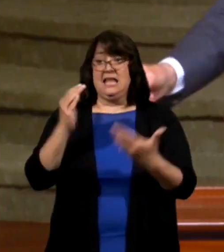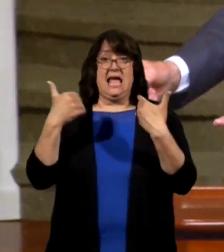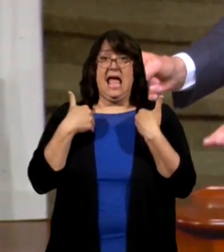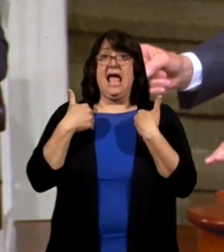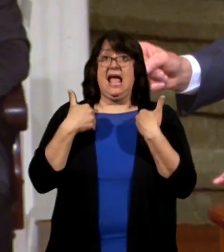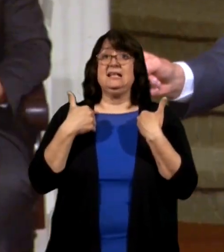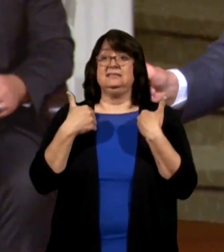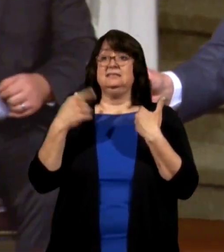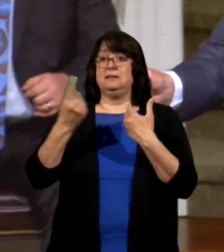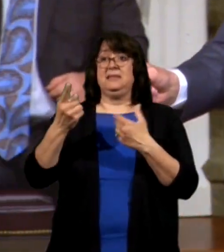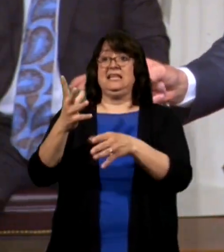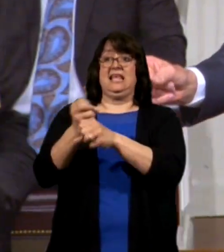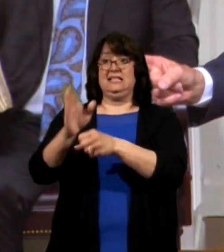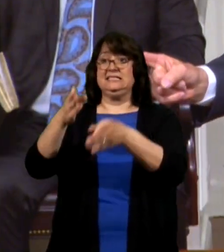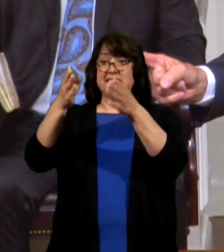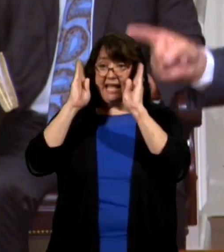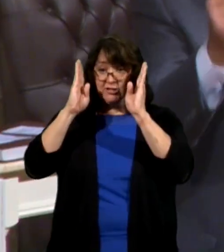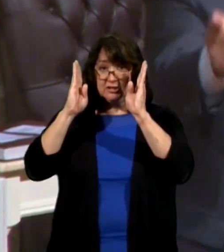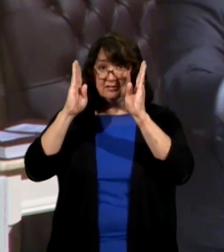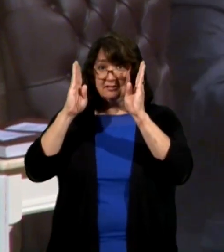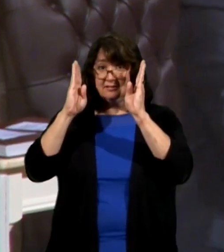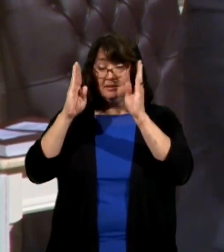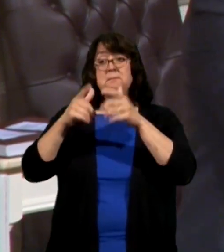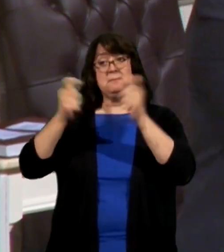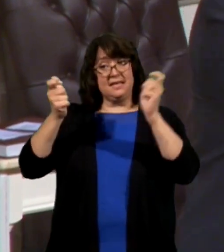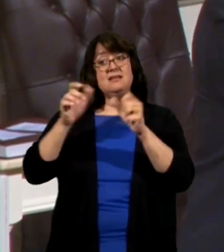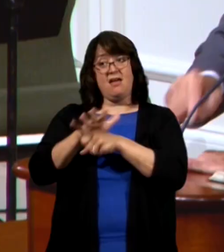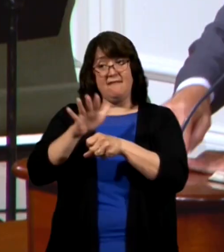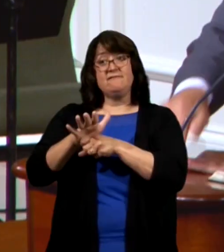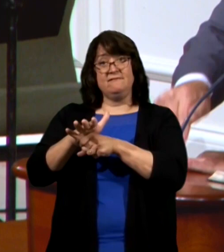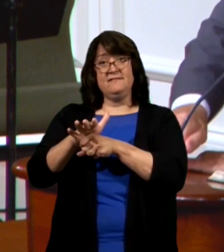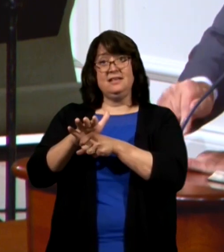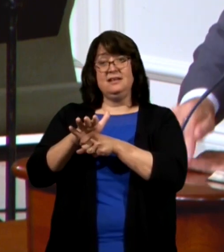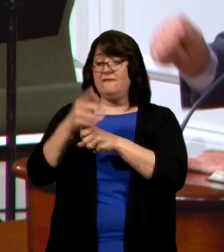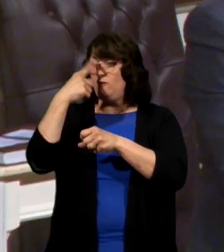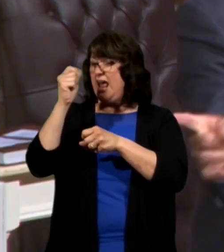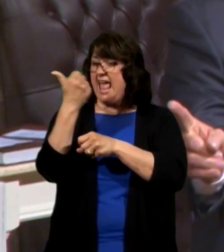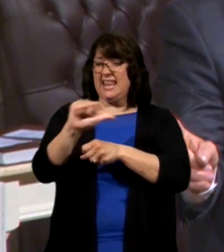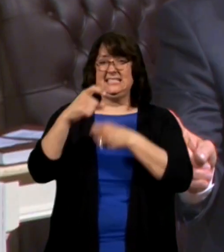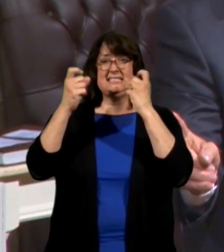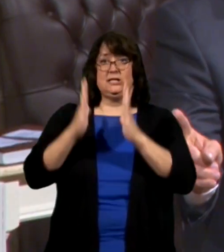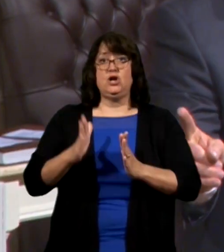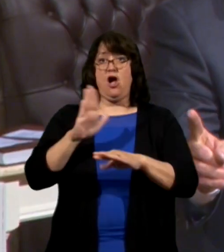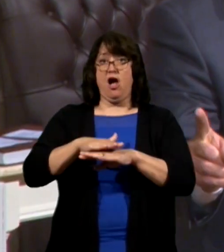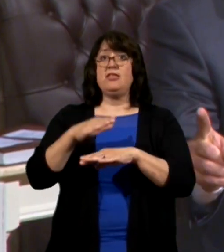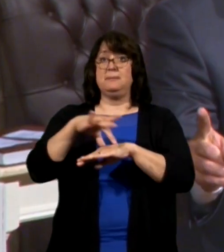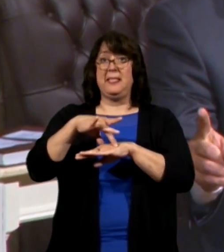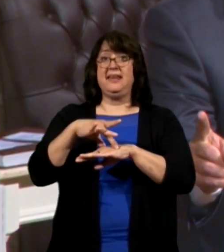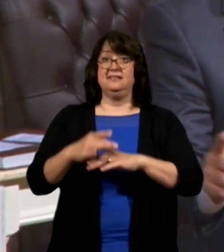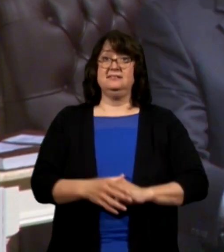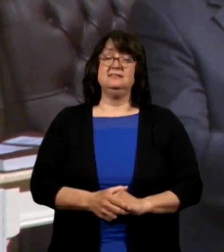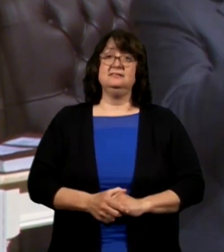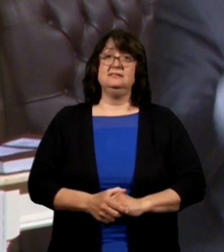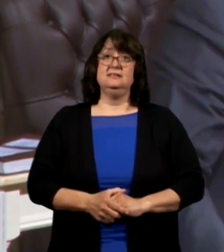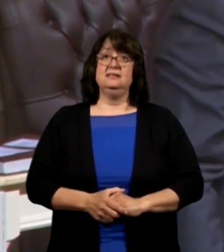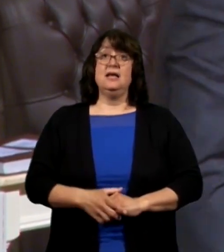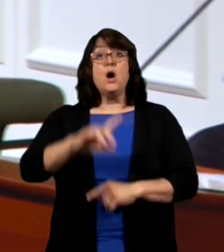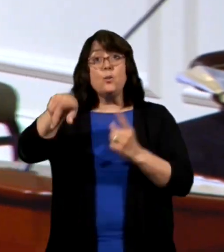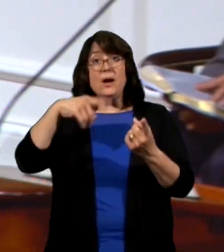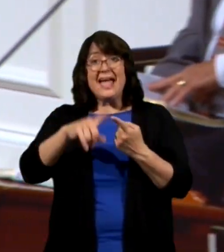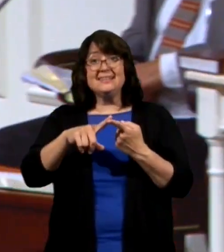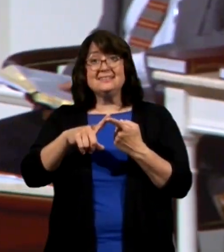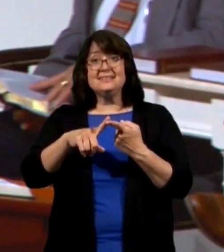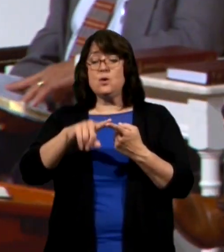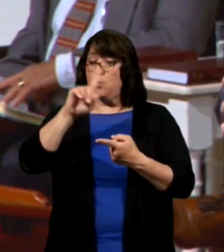hammers big enough for any sinner on this planet and when